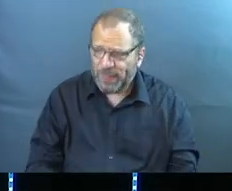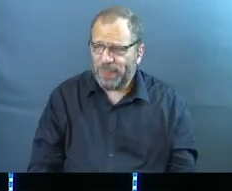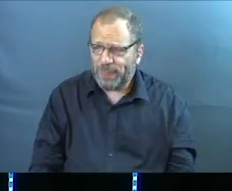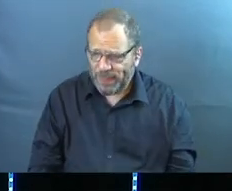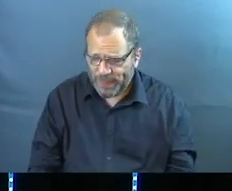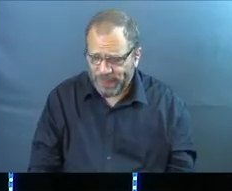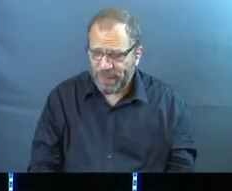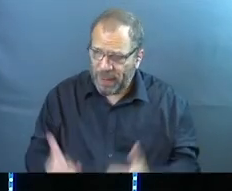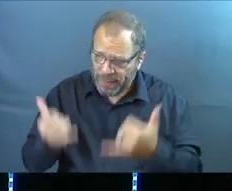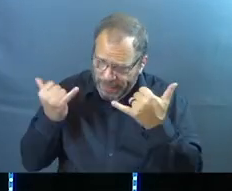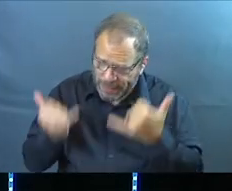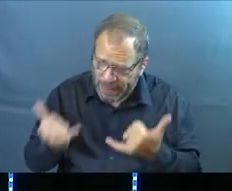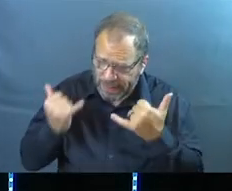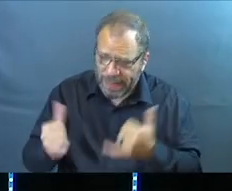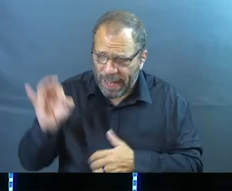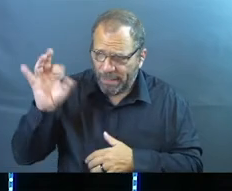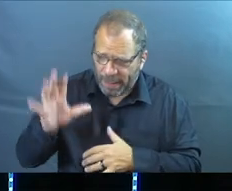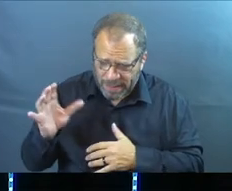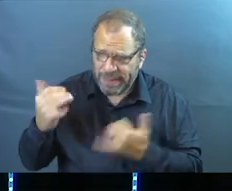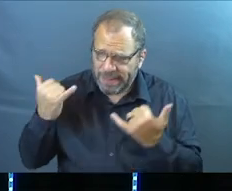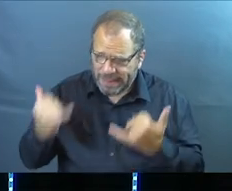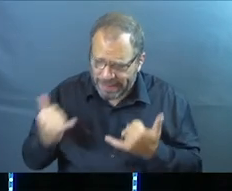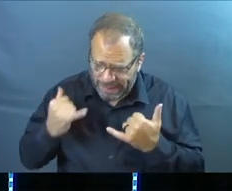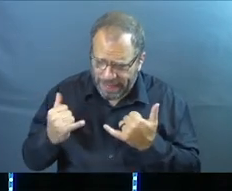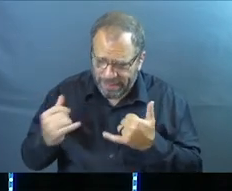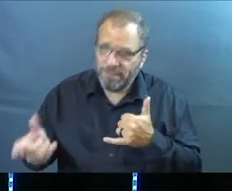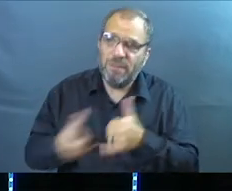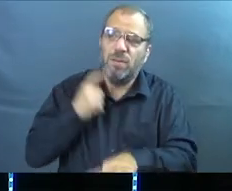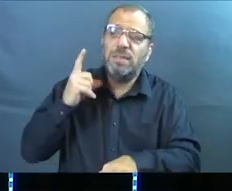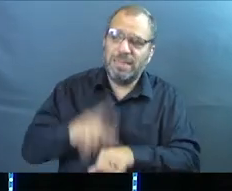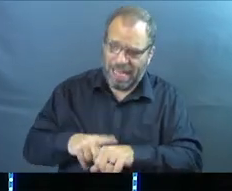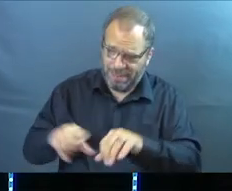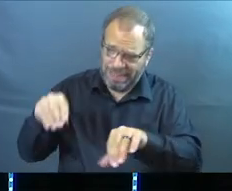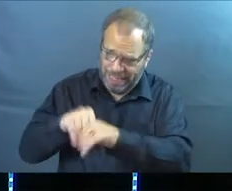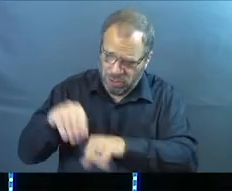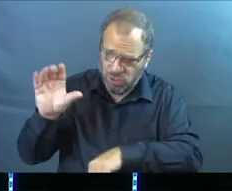and she said today pastor I'm back for the first time